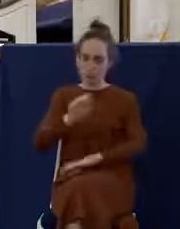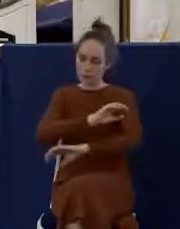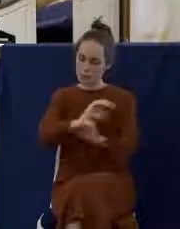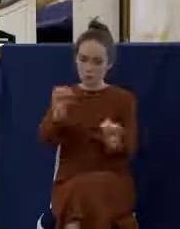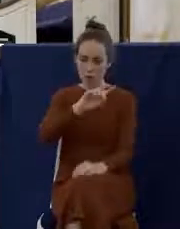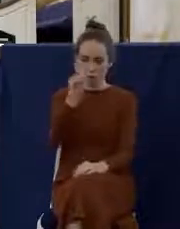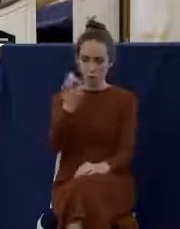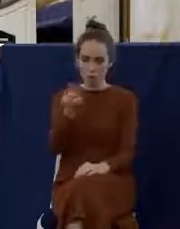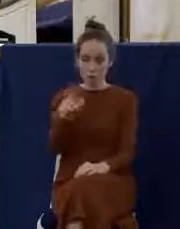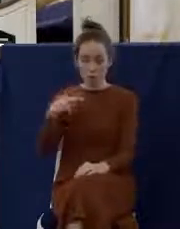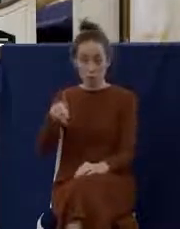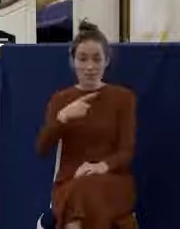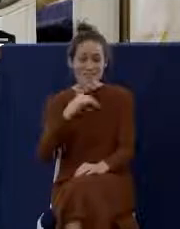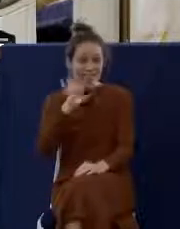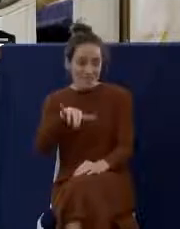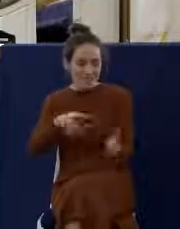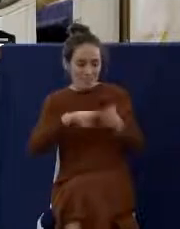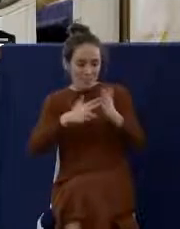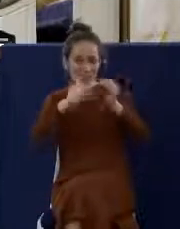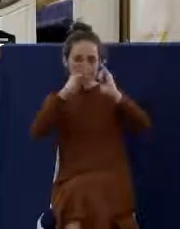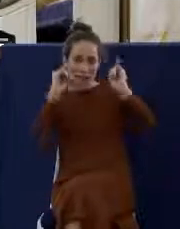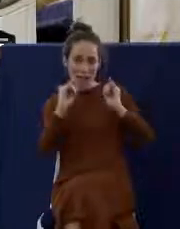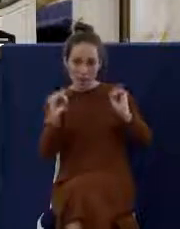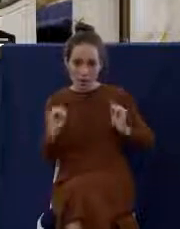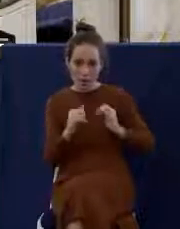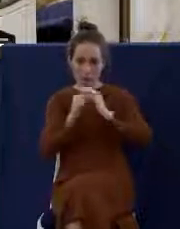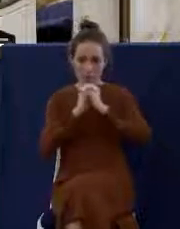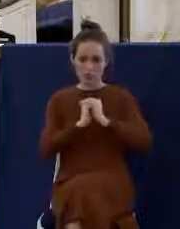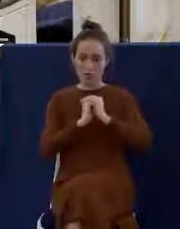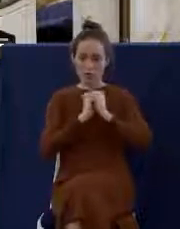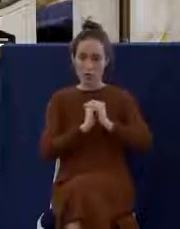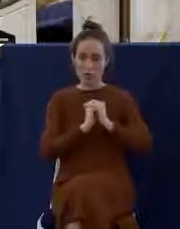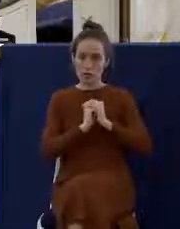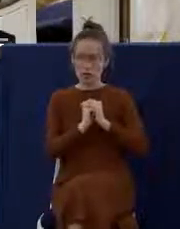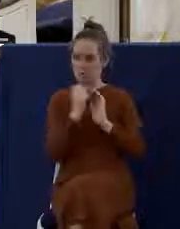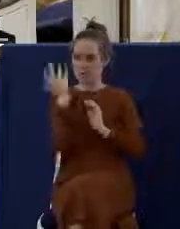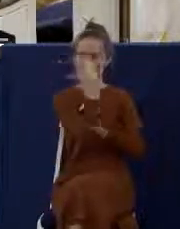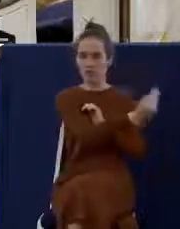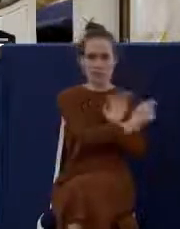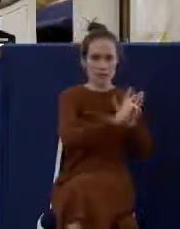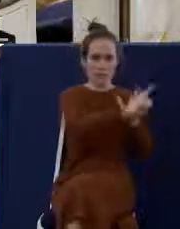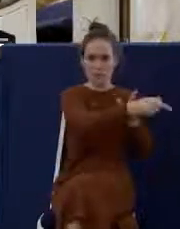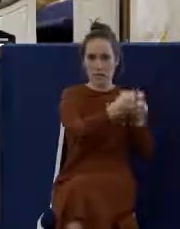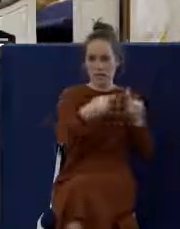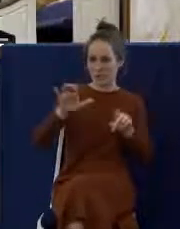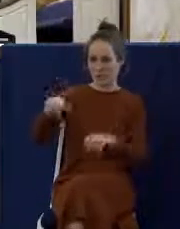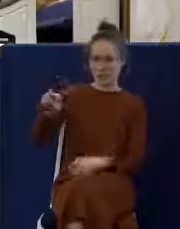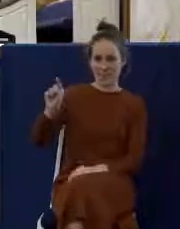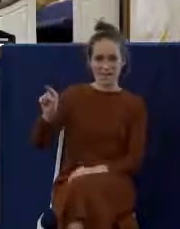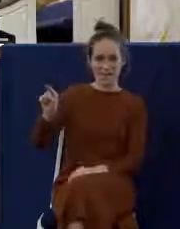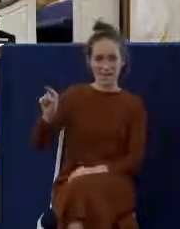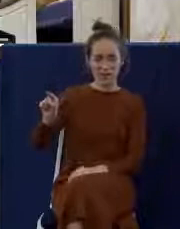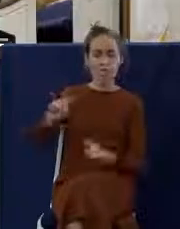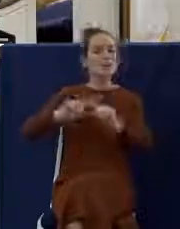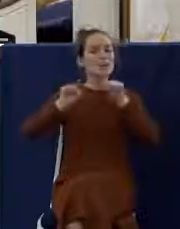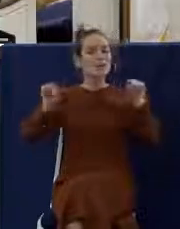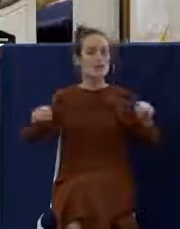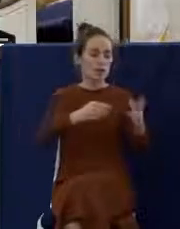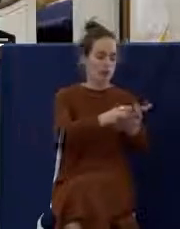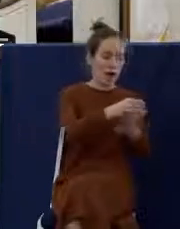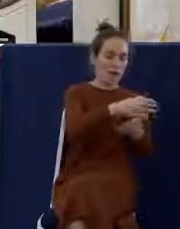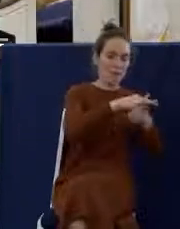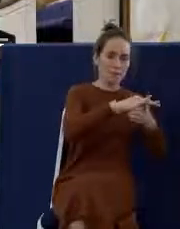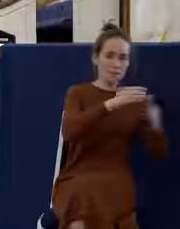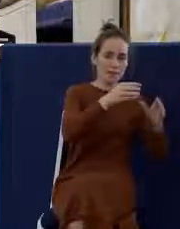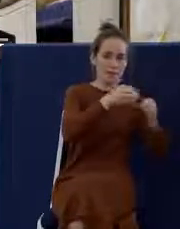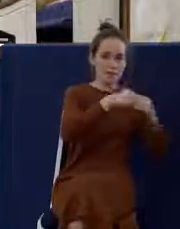Paul said that's idolatry. And you need to flee from idolatry. He makes a clear distinction between buying the meat in a marketplace and taking it